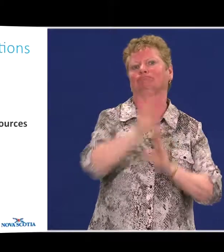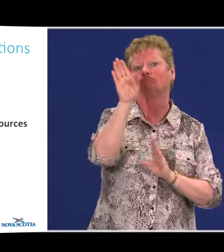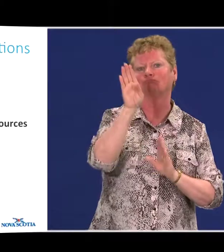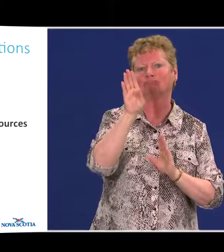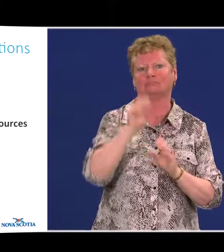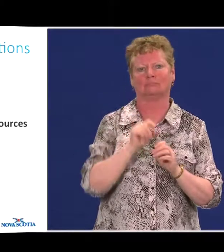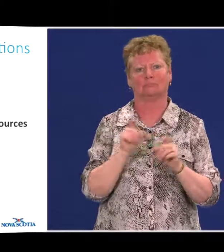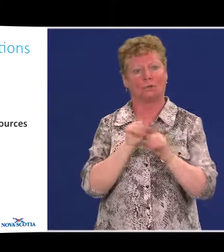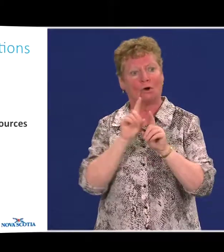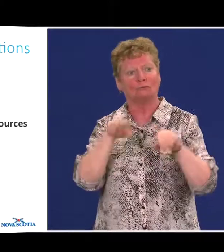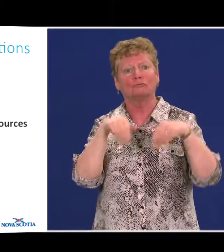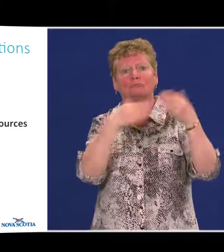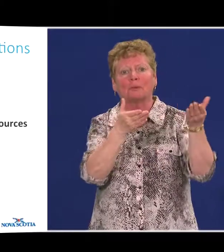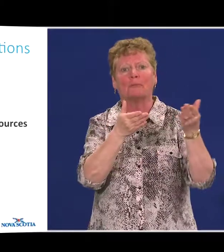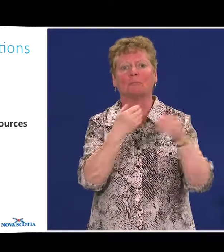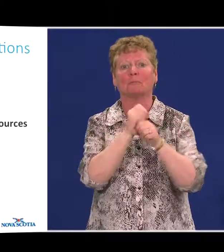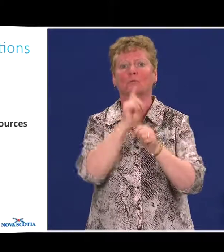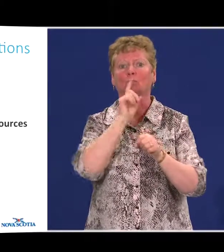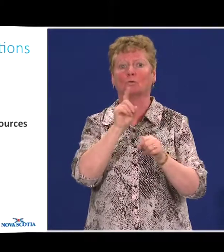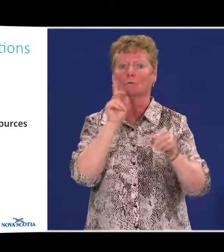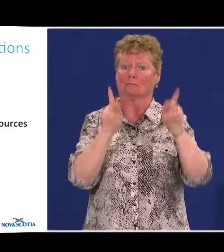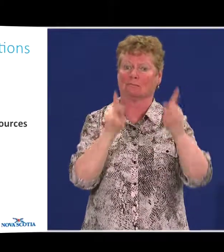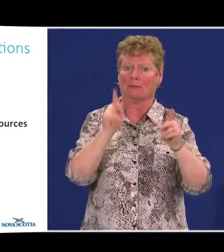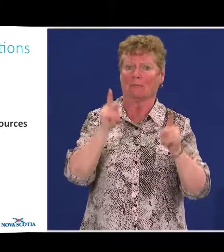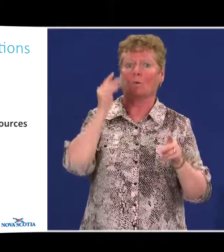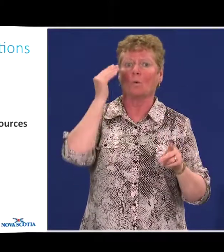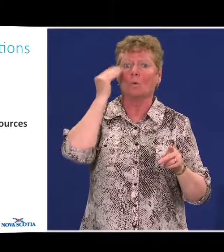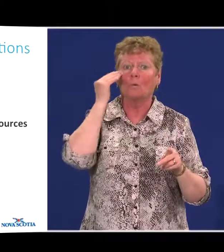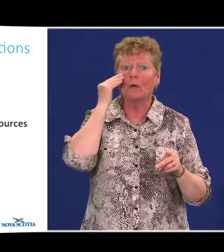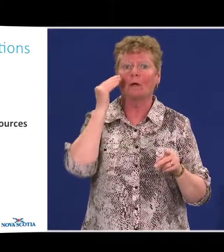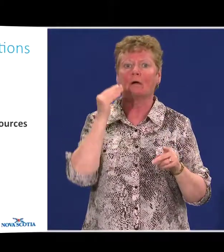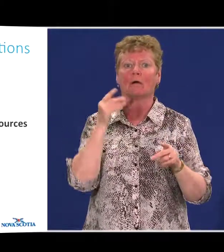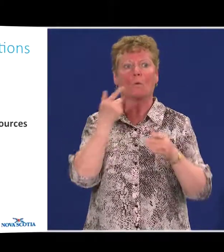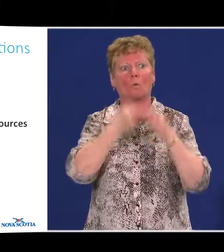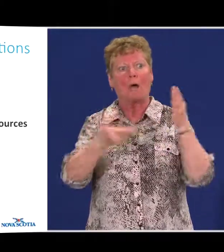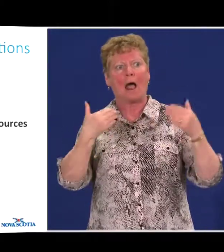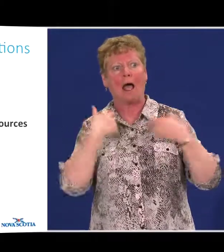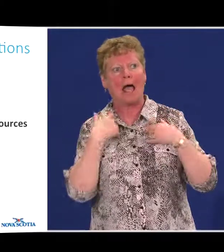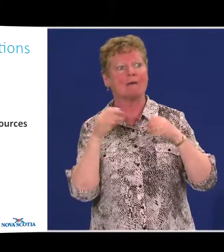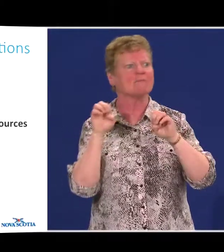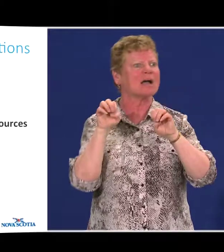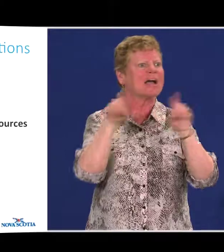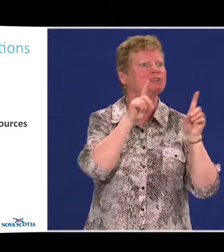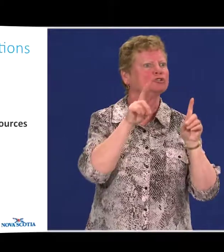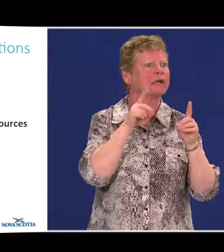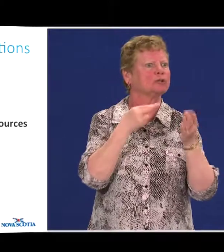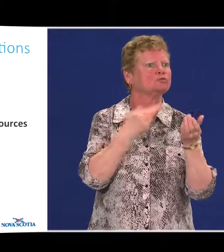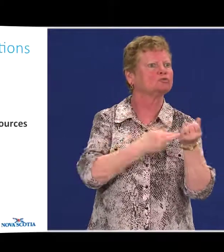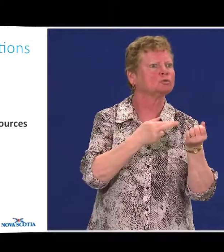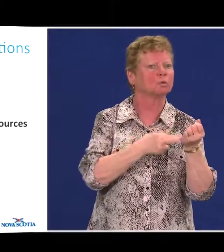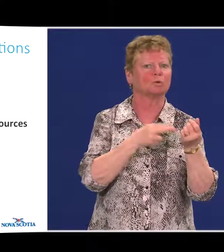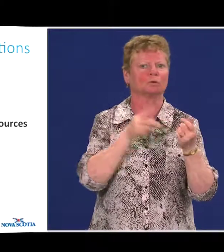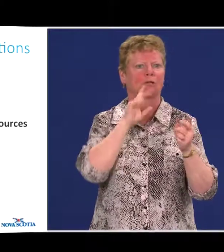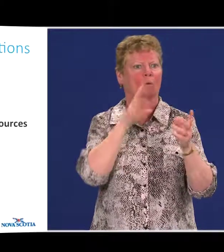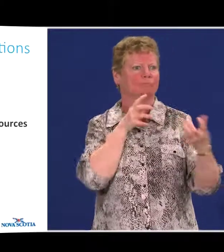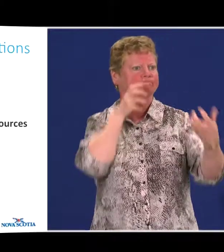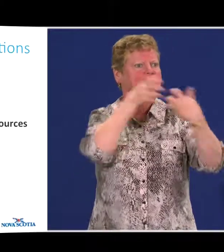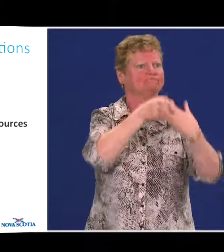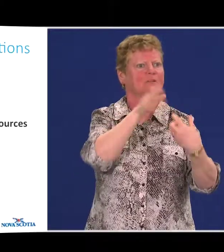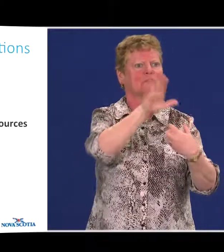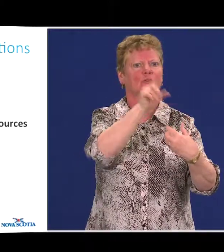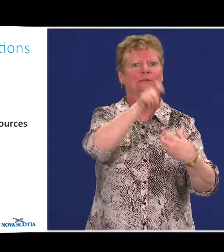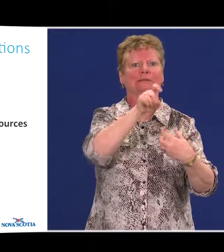also recommend ensuring the public is aware of educational resources available that will suit unique needs,